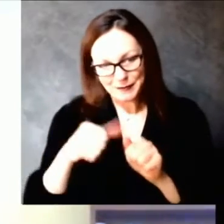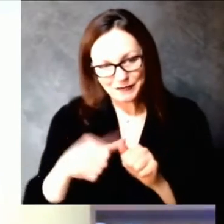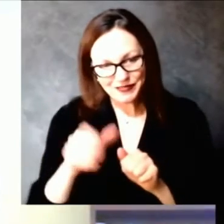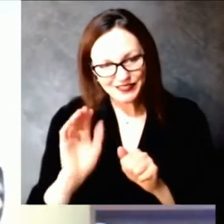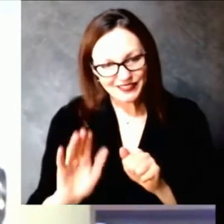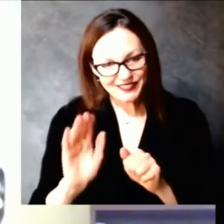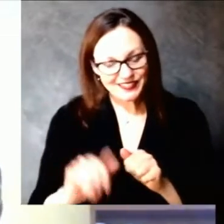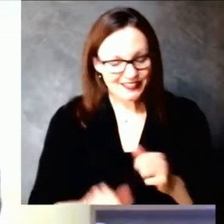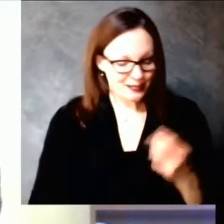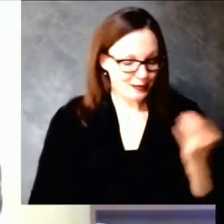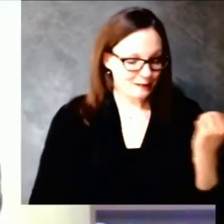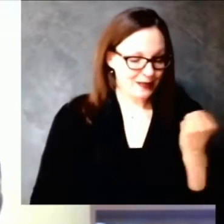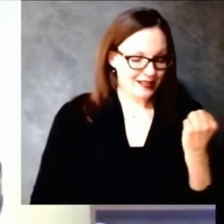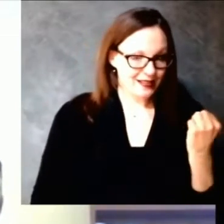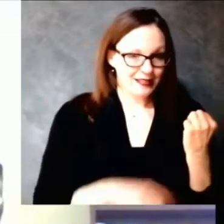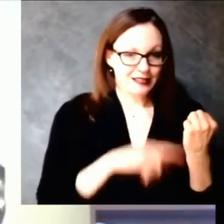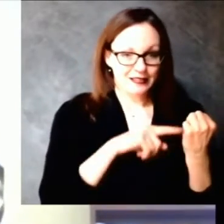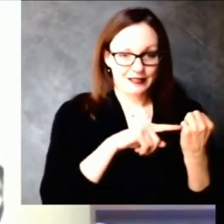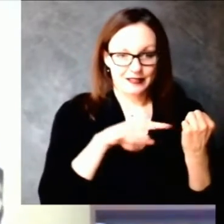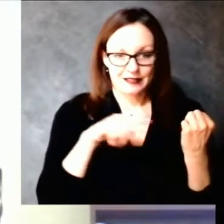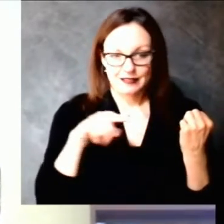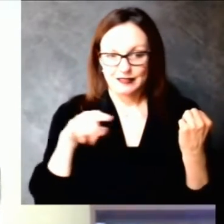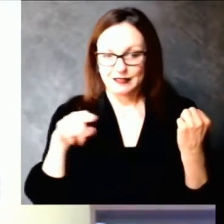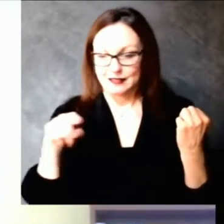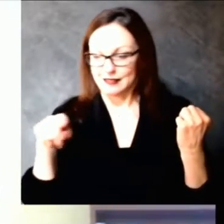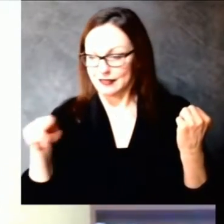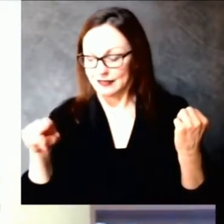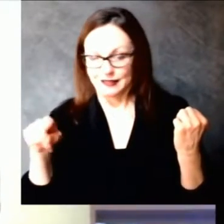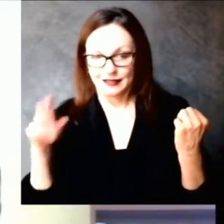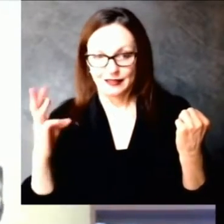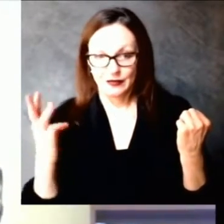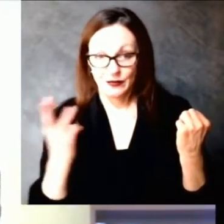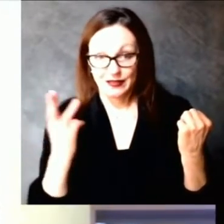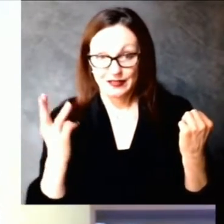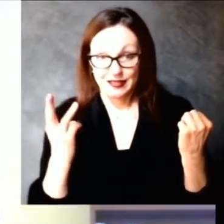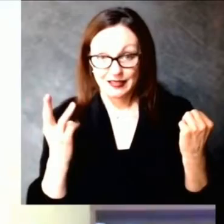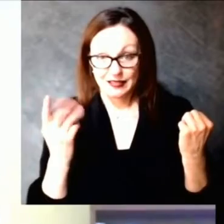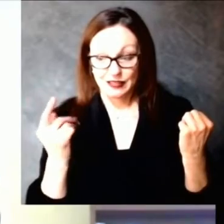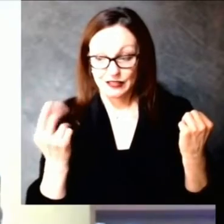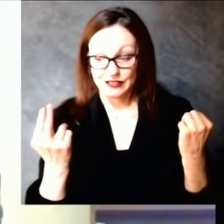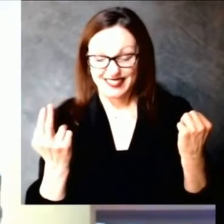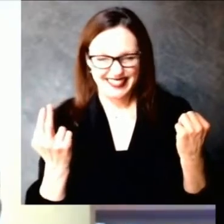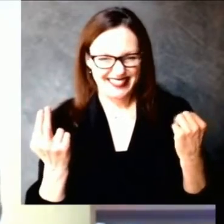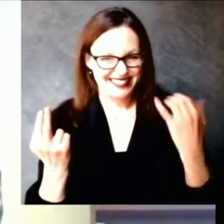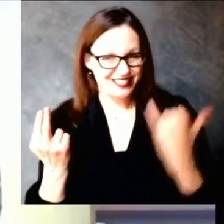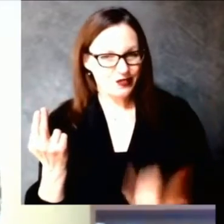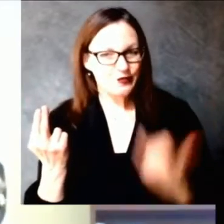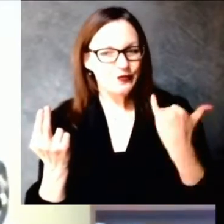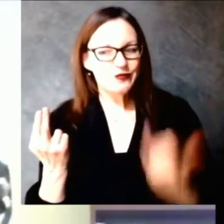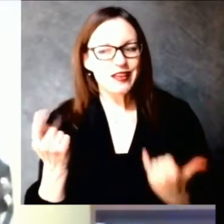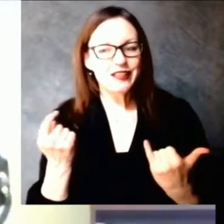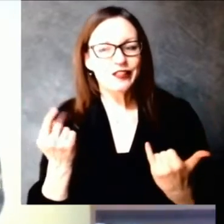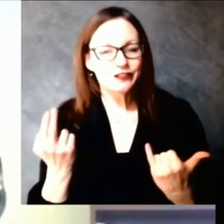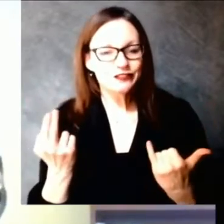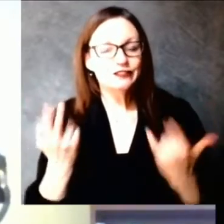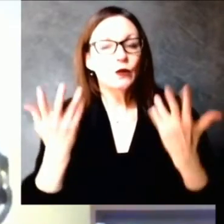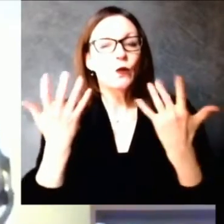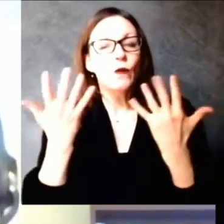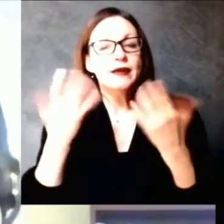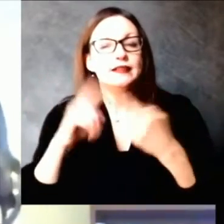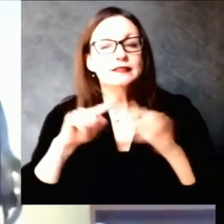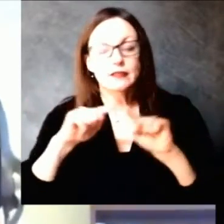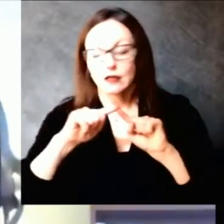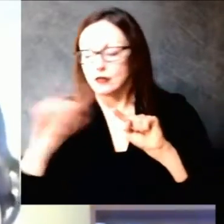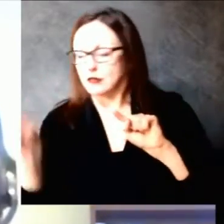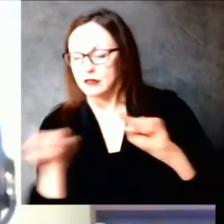and it would only represent vaccines through yesterday. So we still got a half the week to go. I understand if you double it, it still